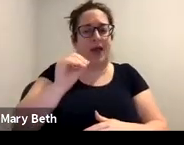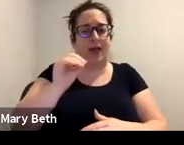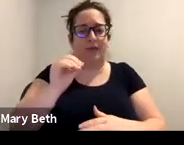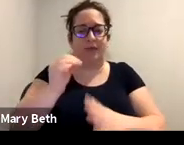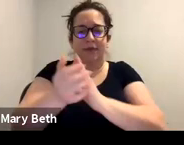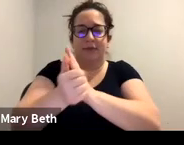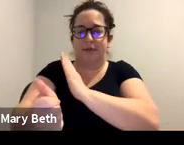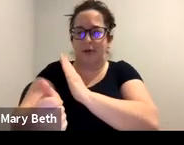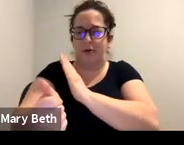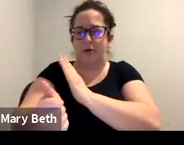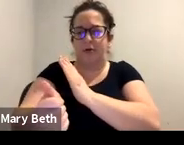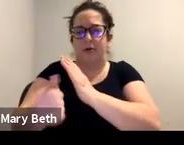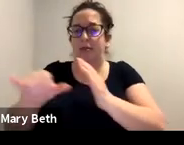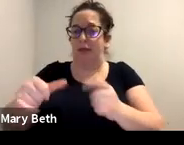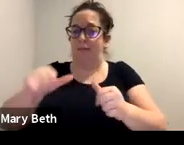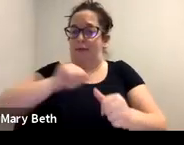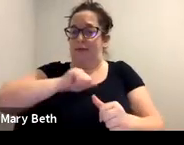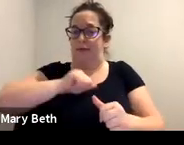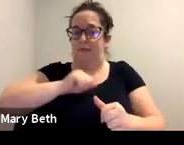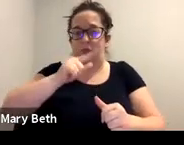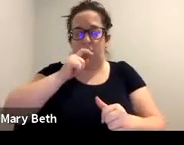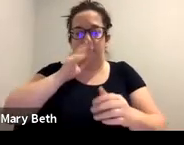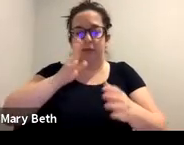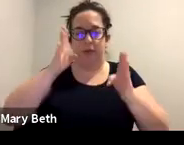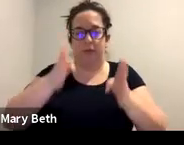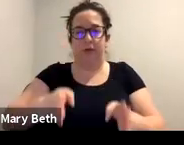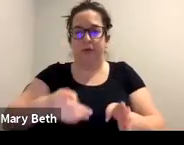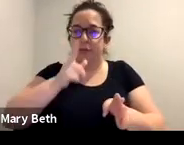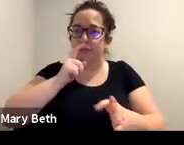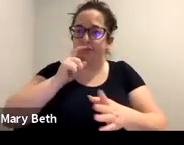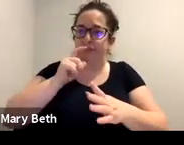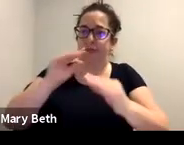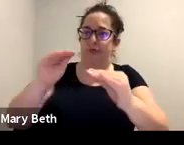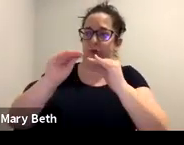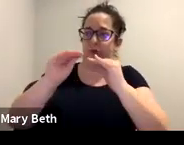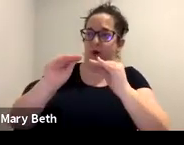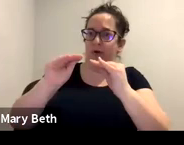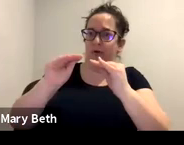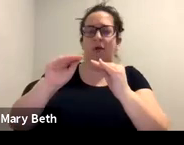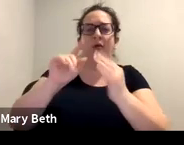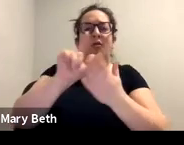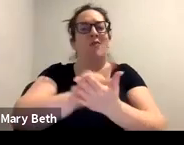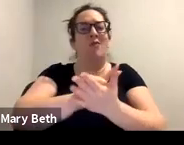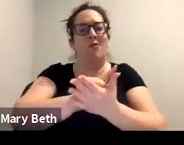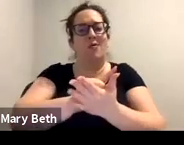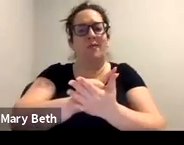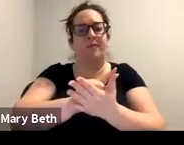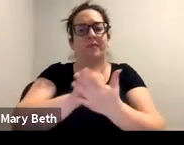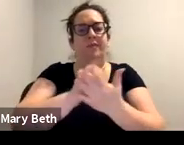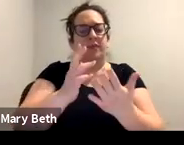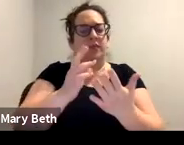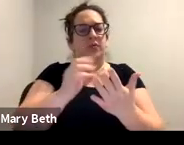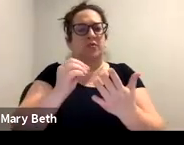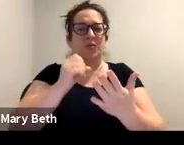trained in law, anything outside of that falls under advocacy and falls under what you can do. Um, so don't feel like your hands are